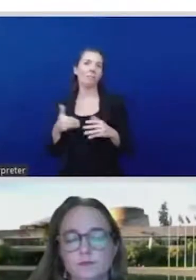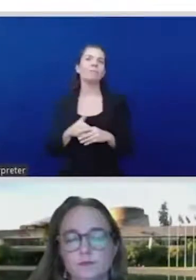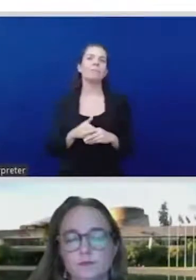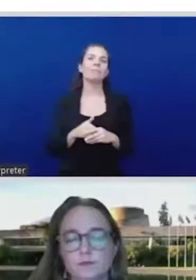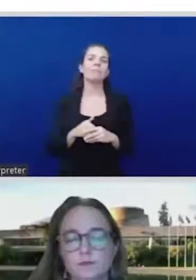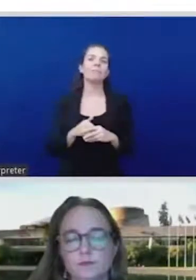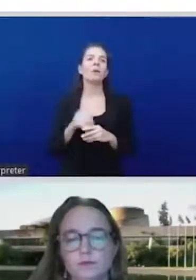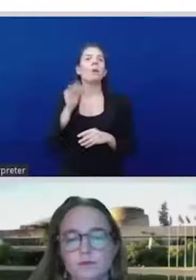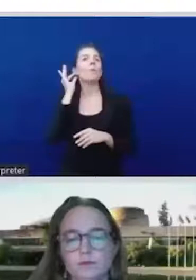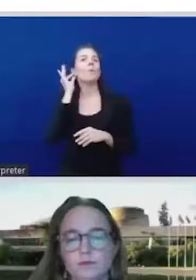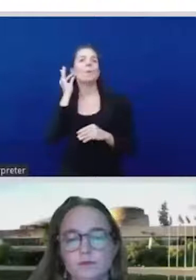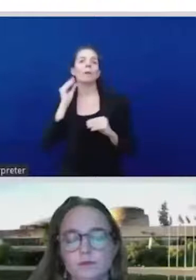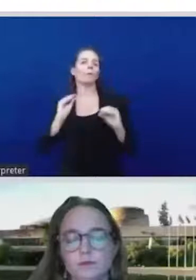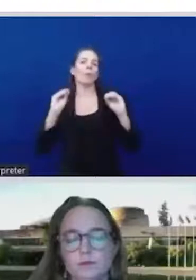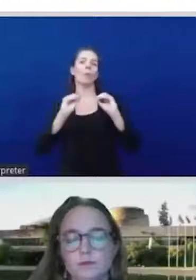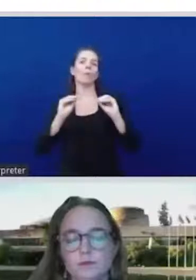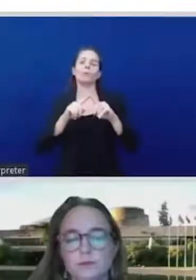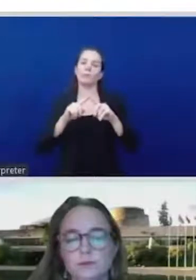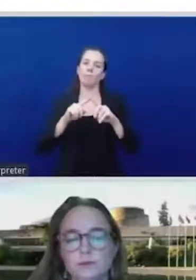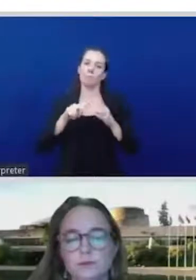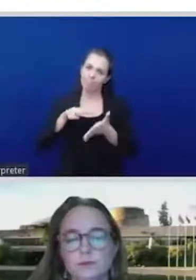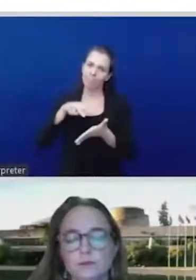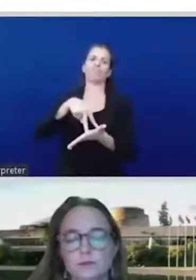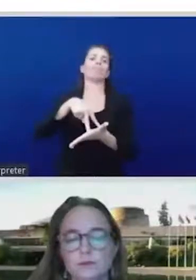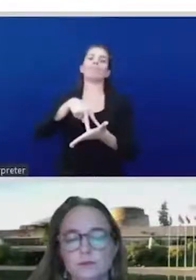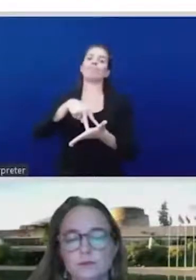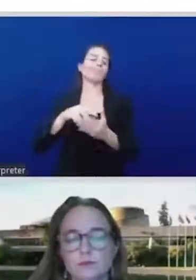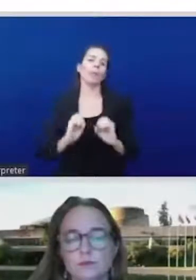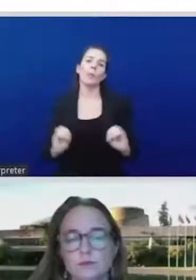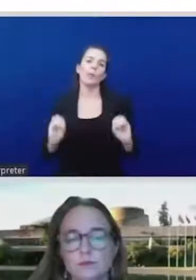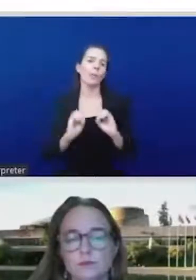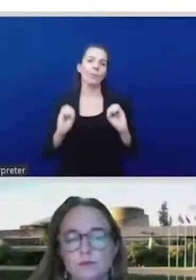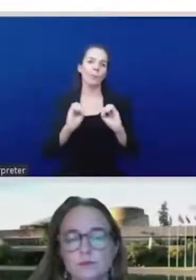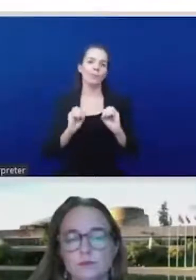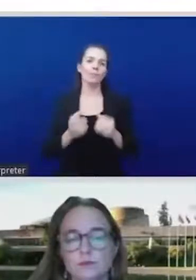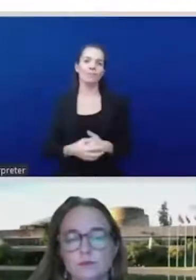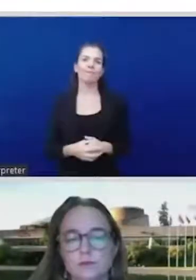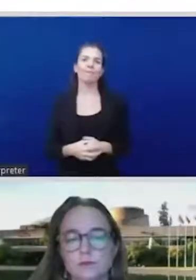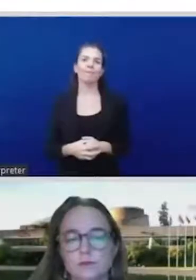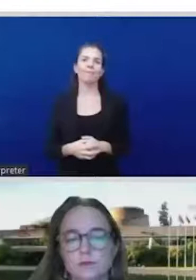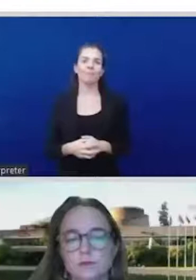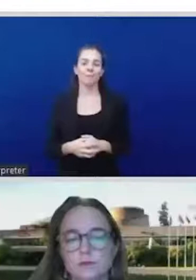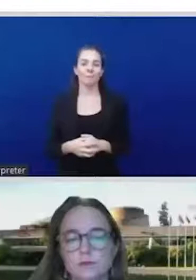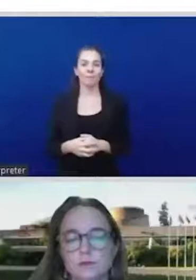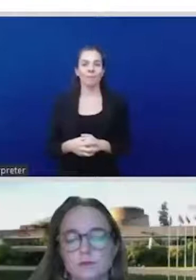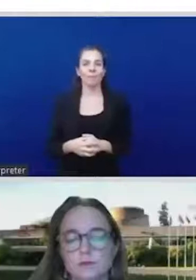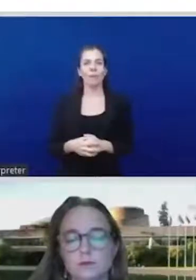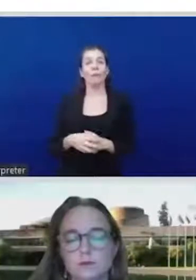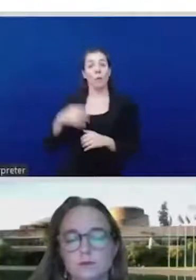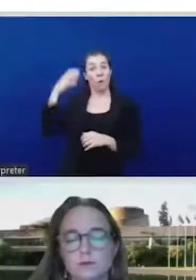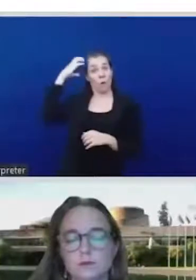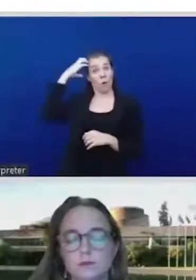country governments protecting intellectual property rights that are preventing the production of vaccines elsewhere in the world. We are seeing